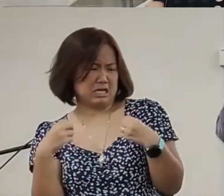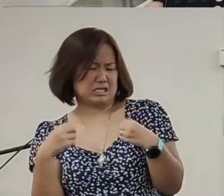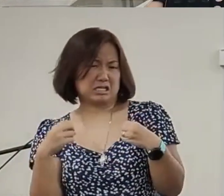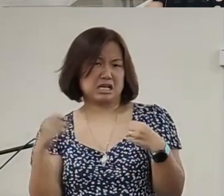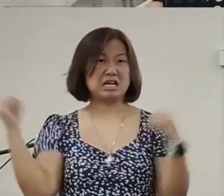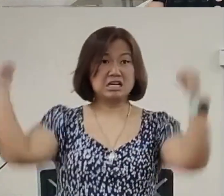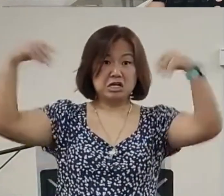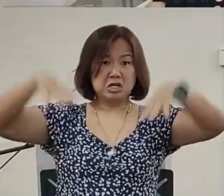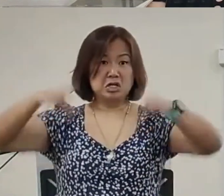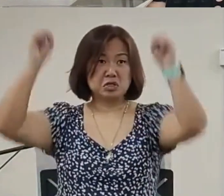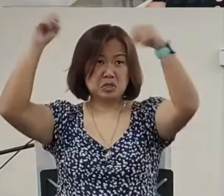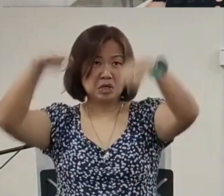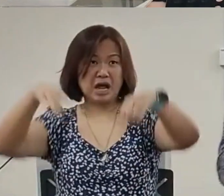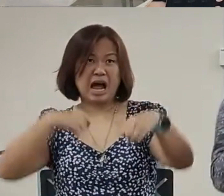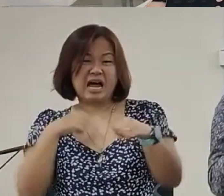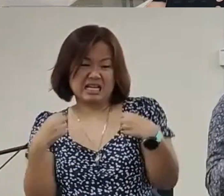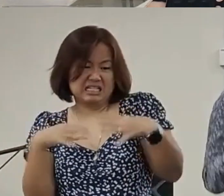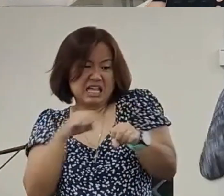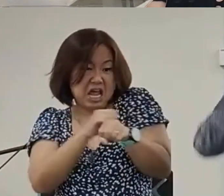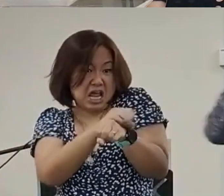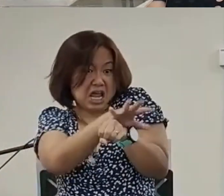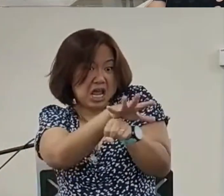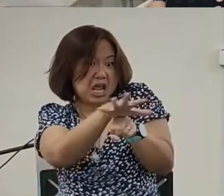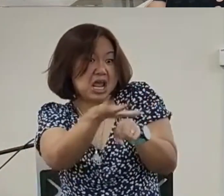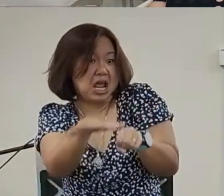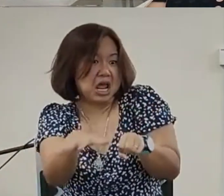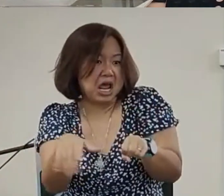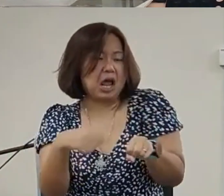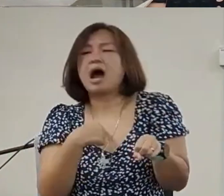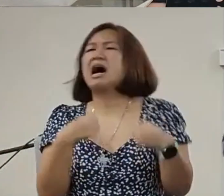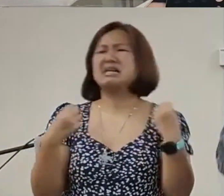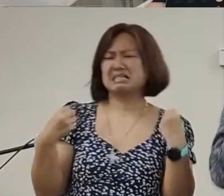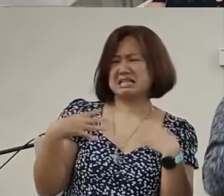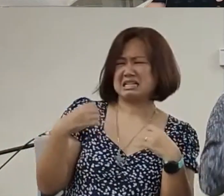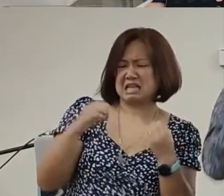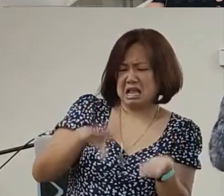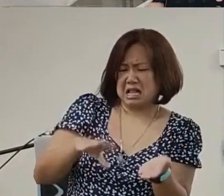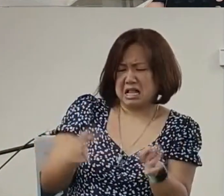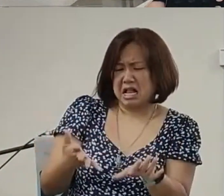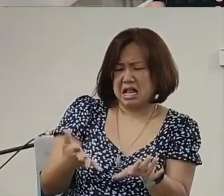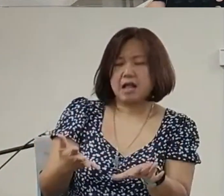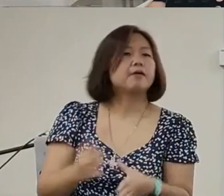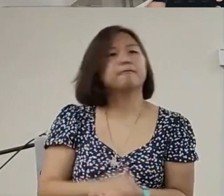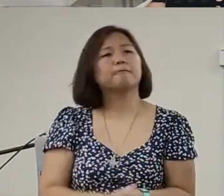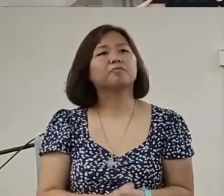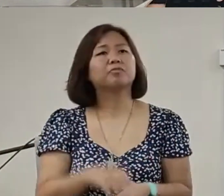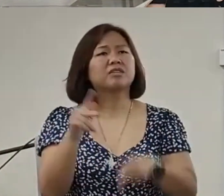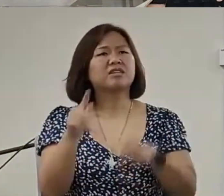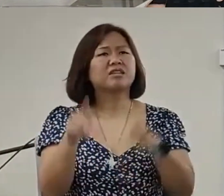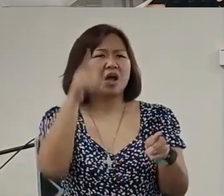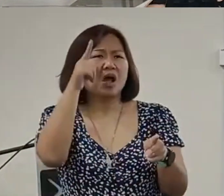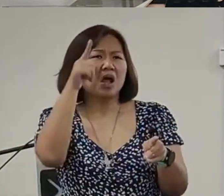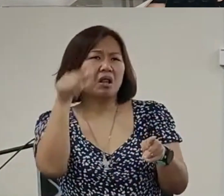amiI scaredcovidI scaredto getrapeI scaredI scared scaredto dieI scaredyouare